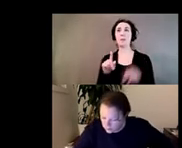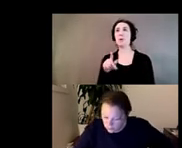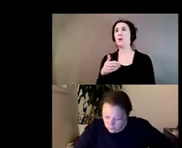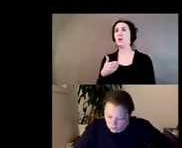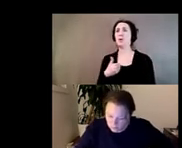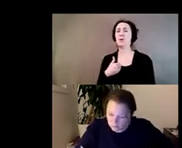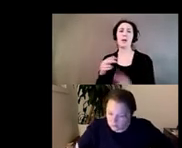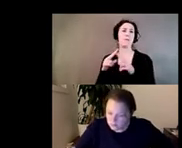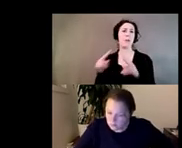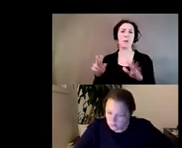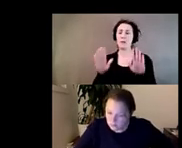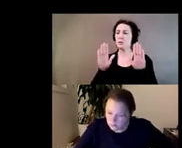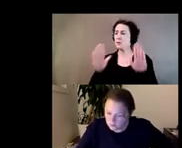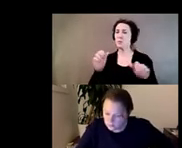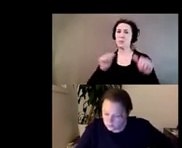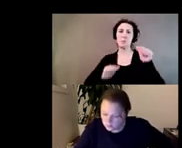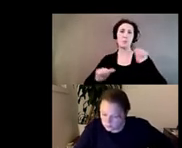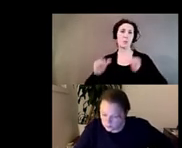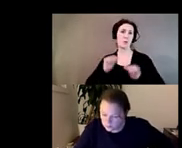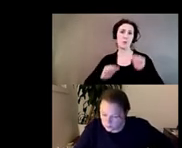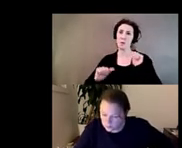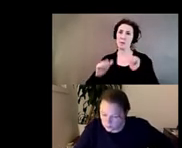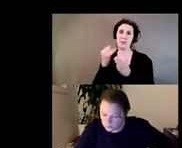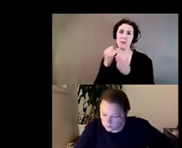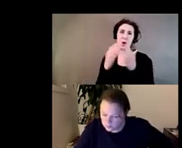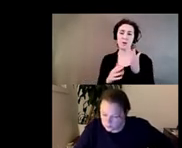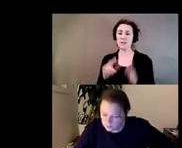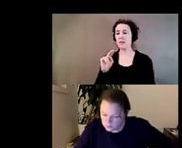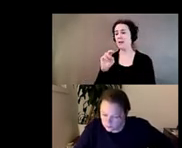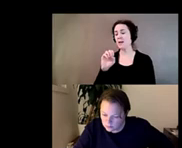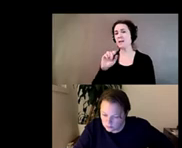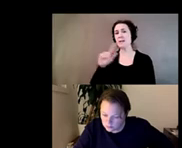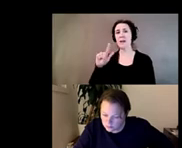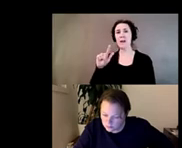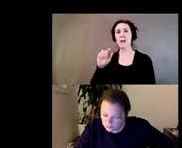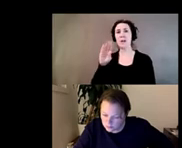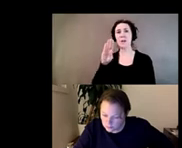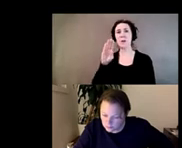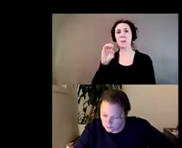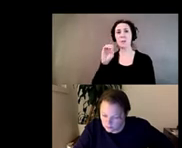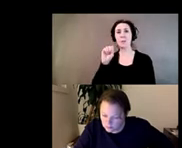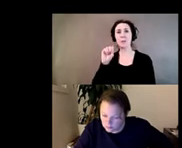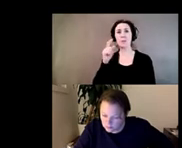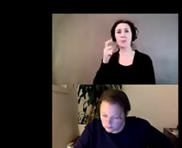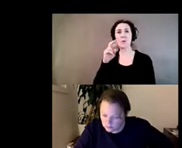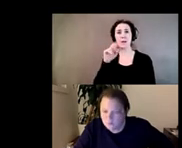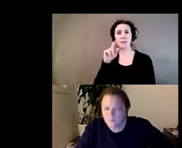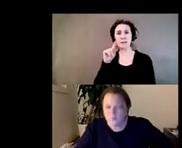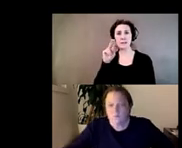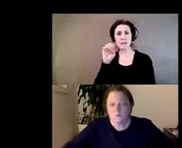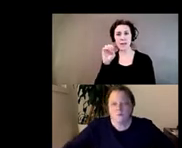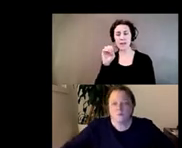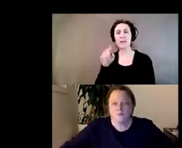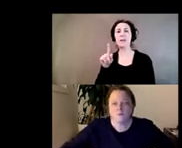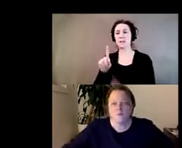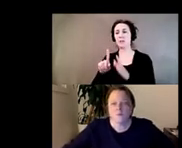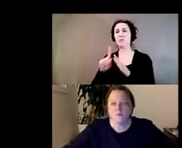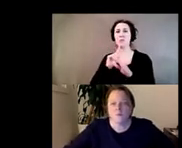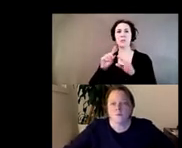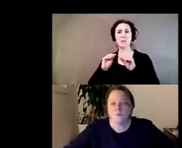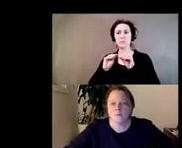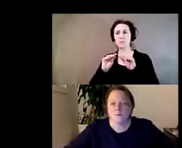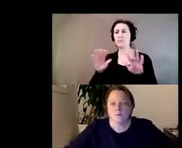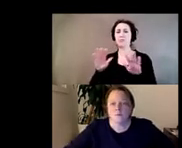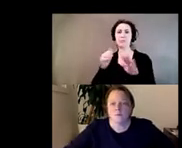extraordinary performance artists like Nao Bustamante who sort of emerged out of the San Francisco performance scene in the 1980s and 90s